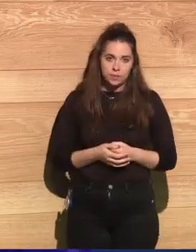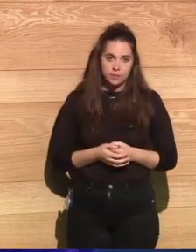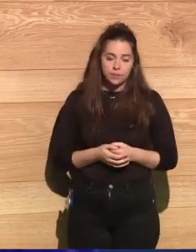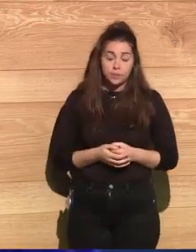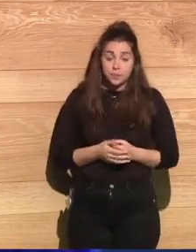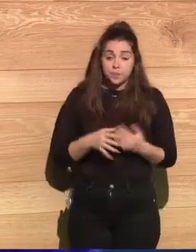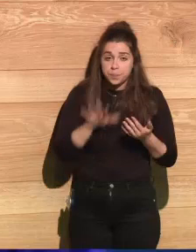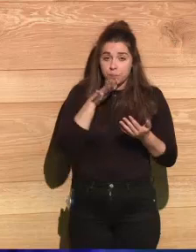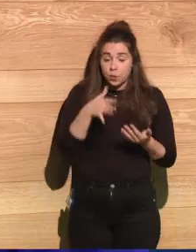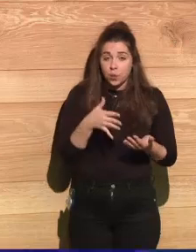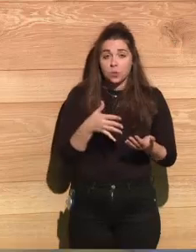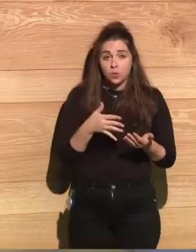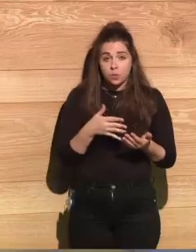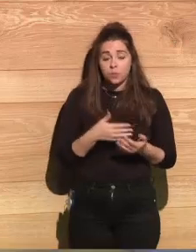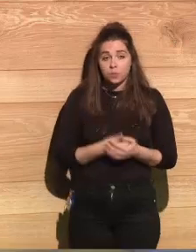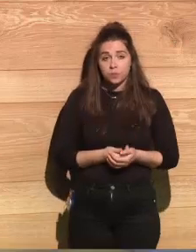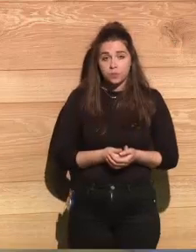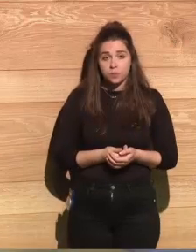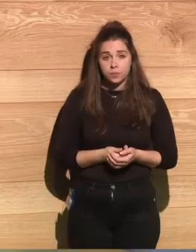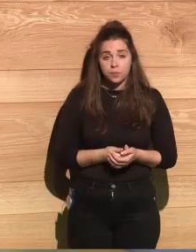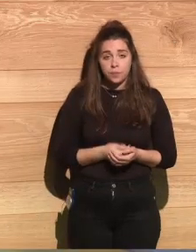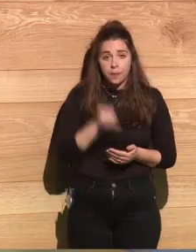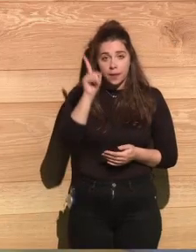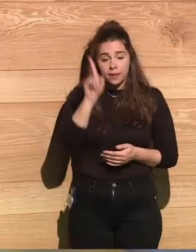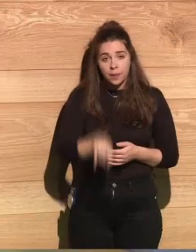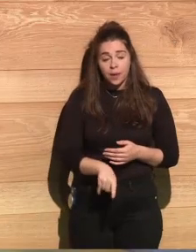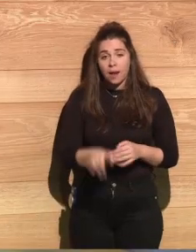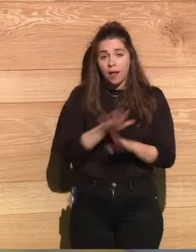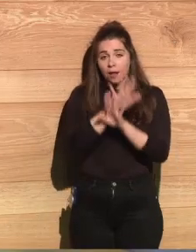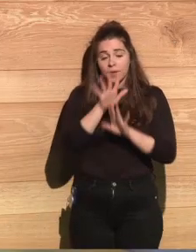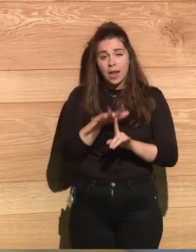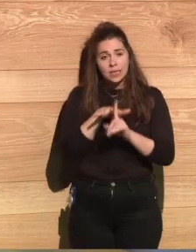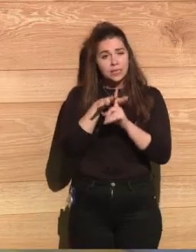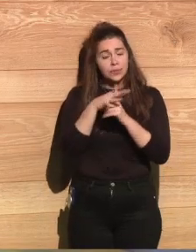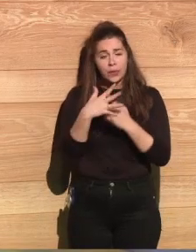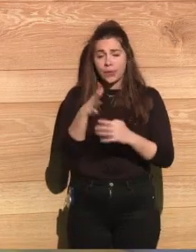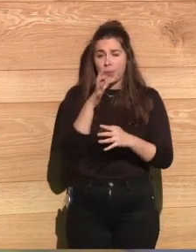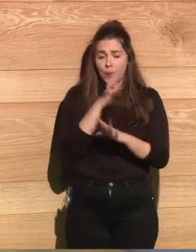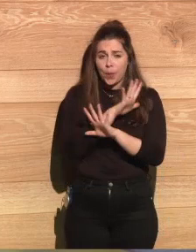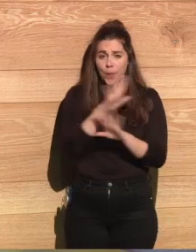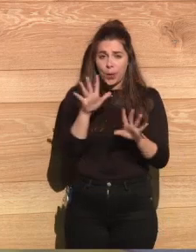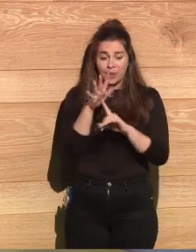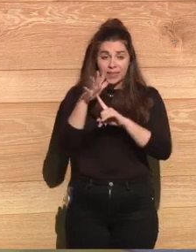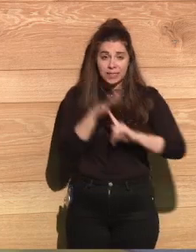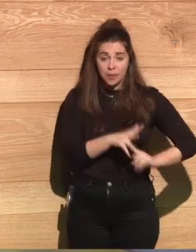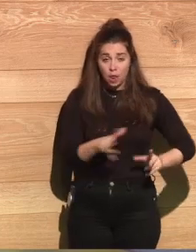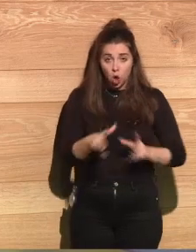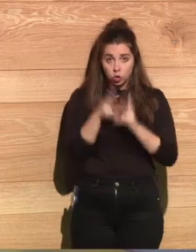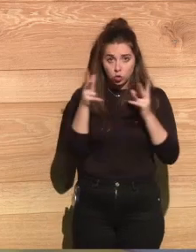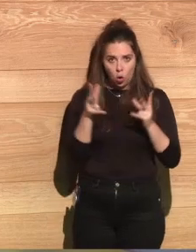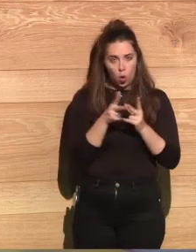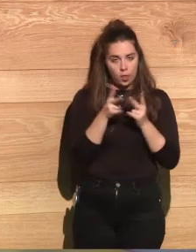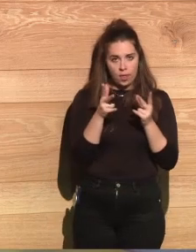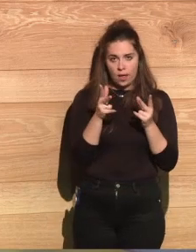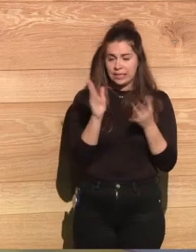discrimination, whether you had a tangible evidence or not of the experience